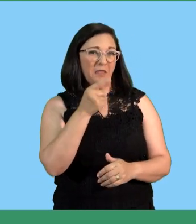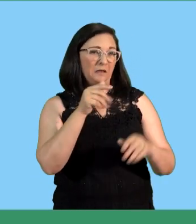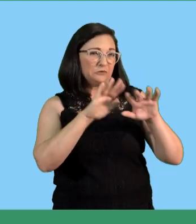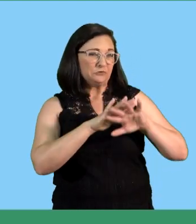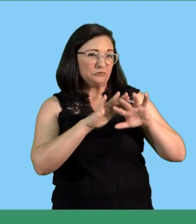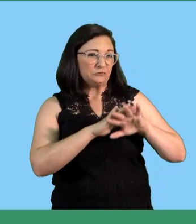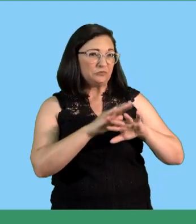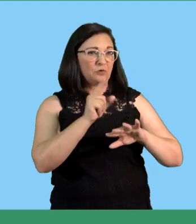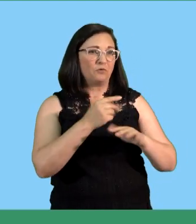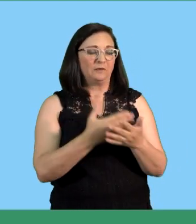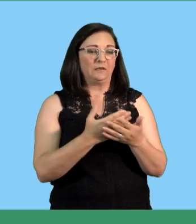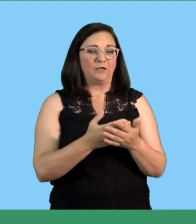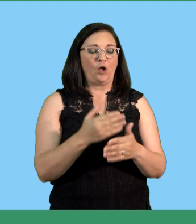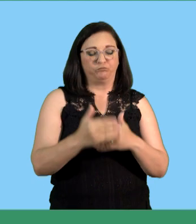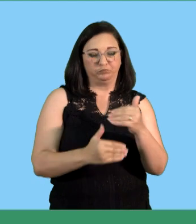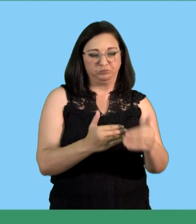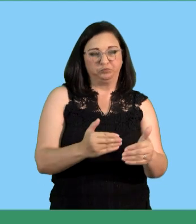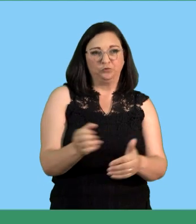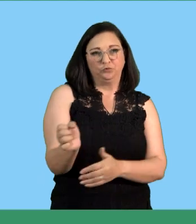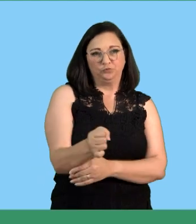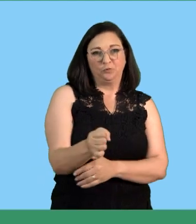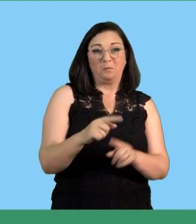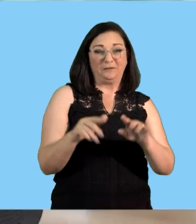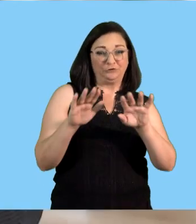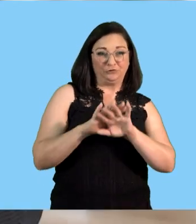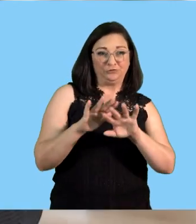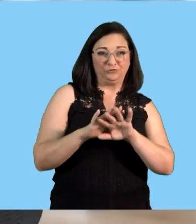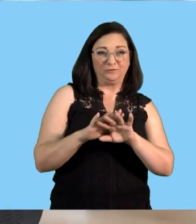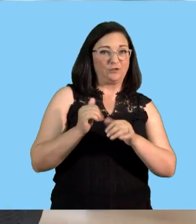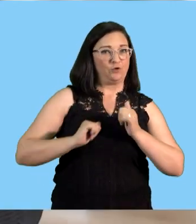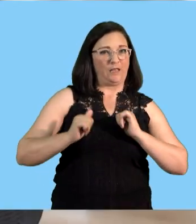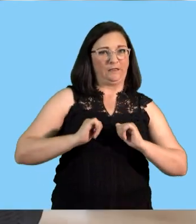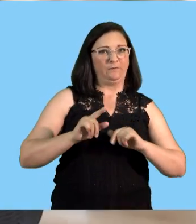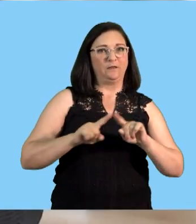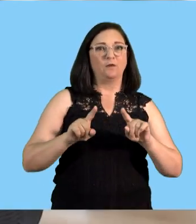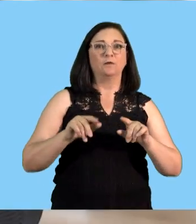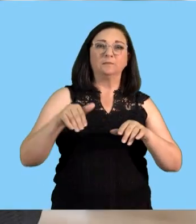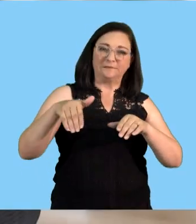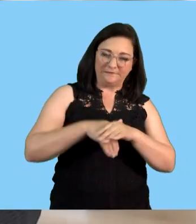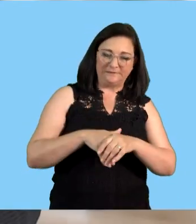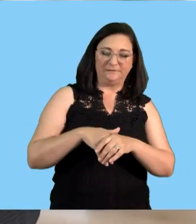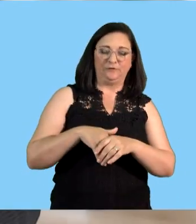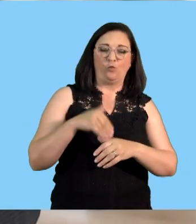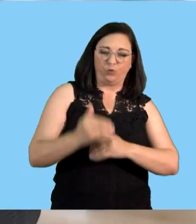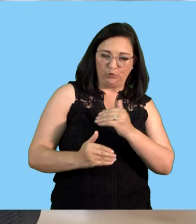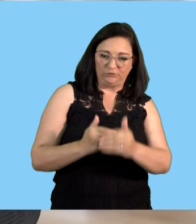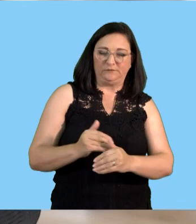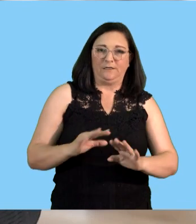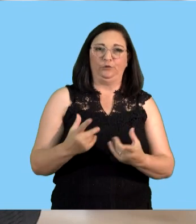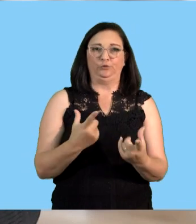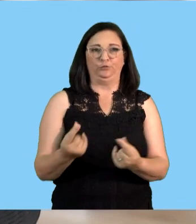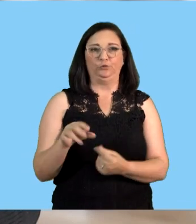part of the selection procedure very important screening is not an activity but it is part of the selection procedure